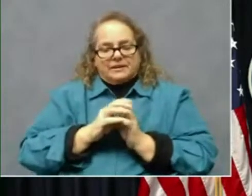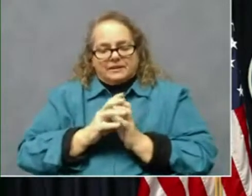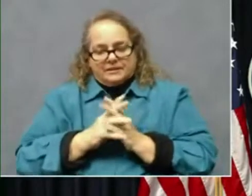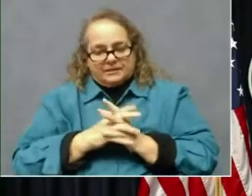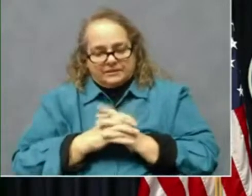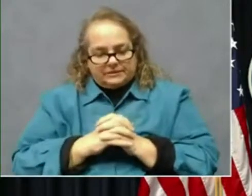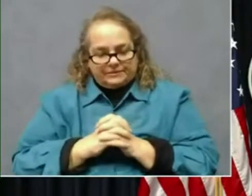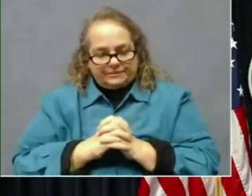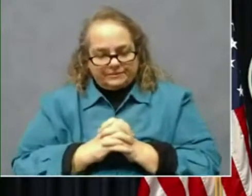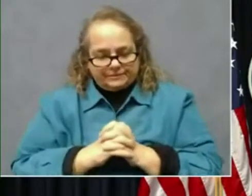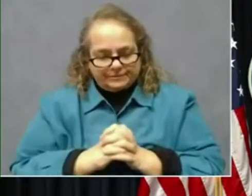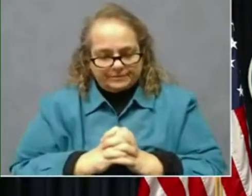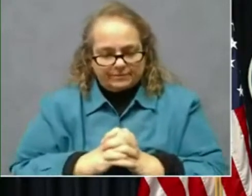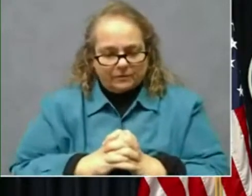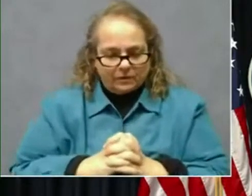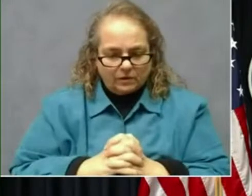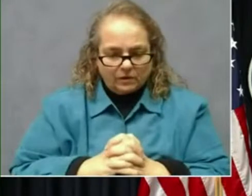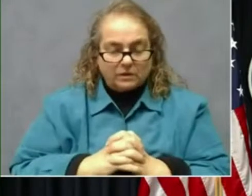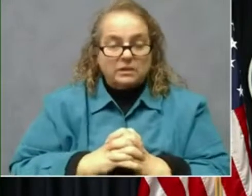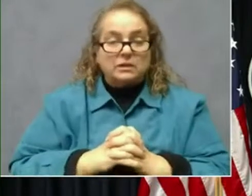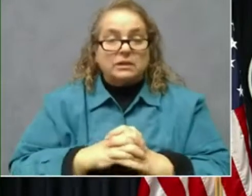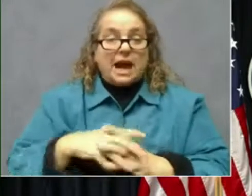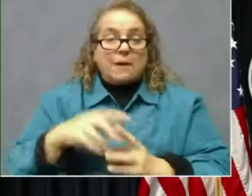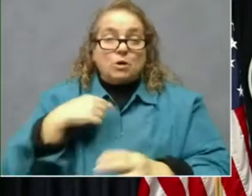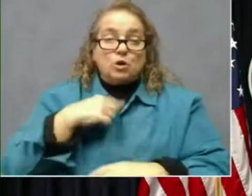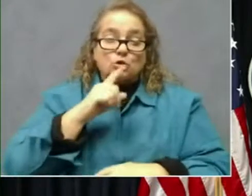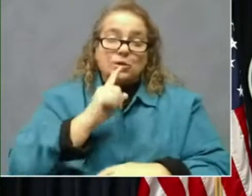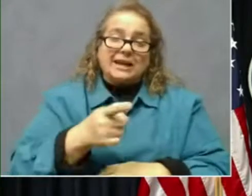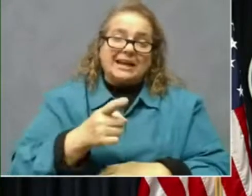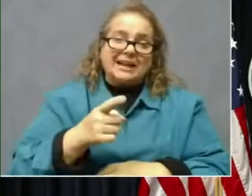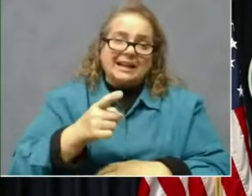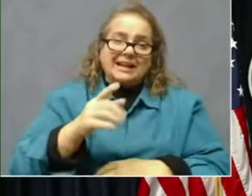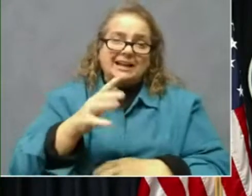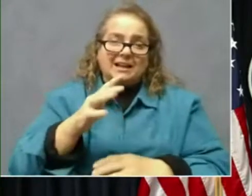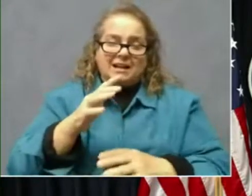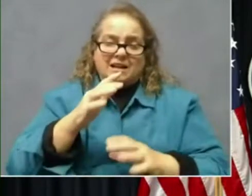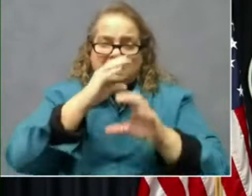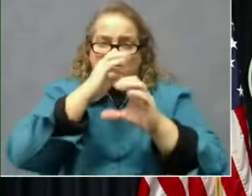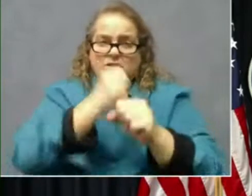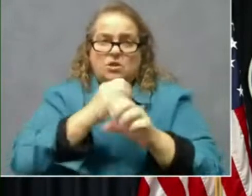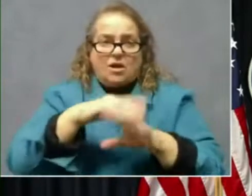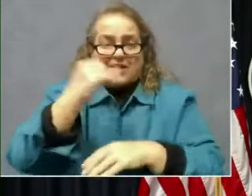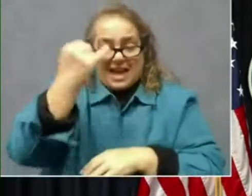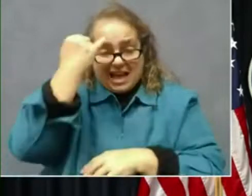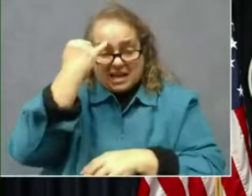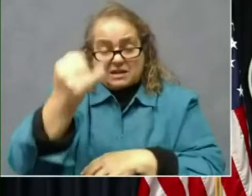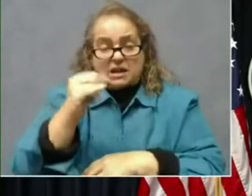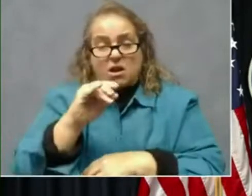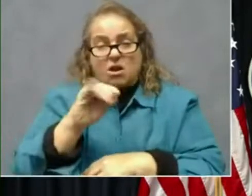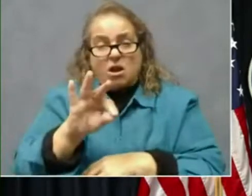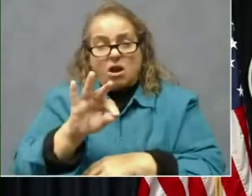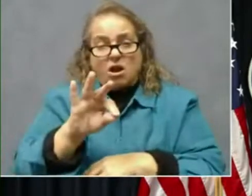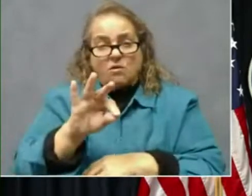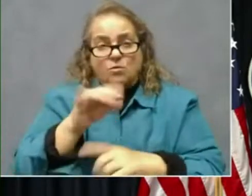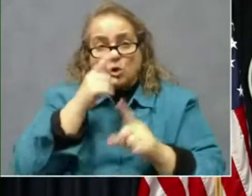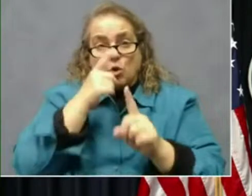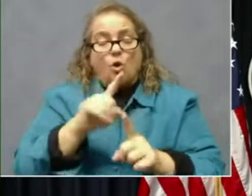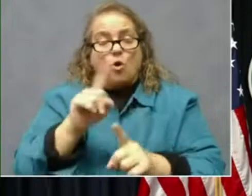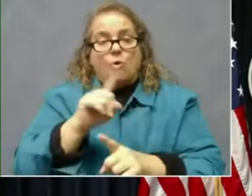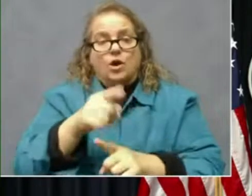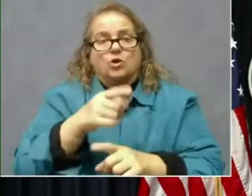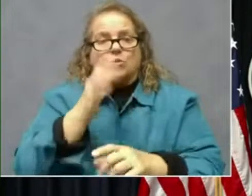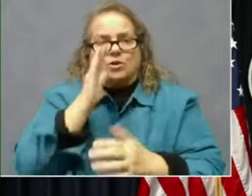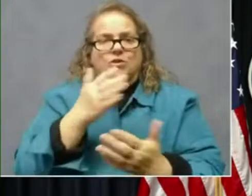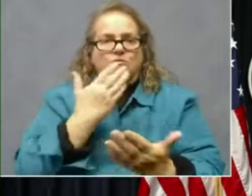So, you know, I'm really kind of fixated on this idea of, you know, this goal where you're getting to 90%